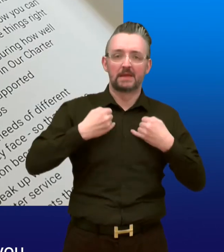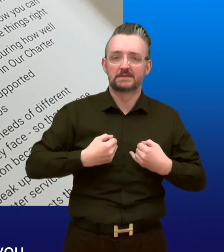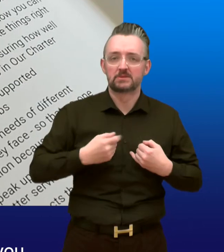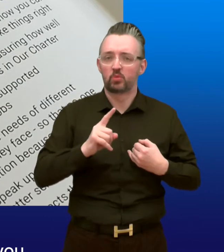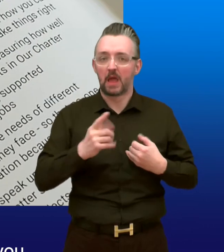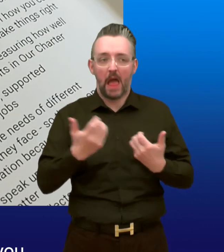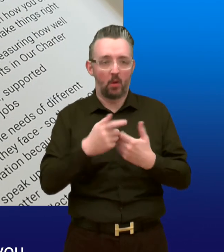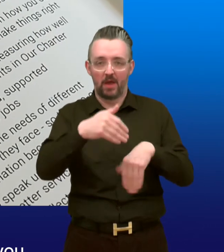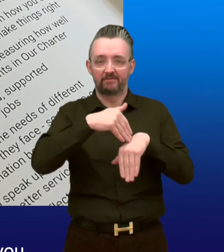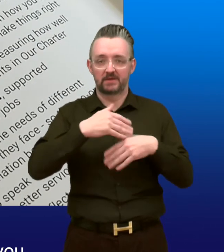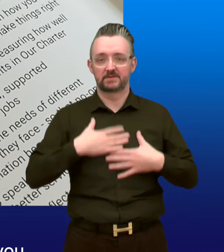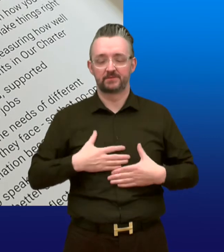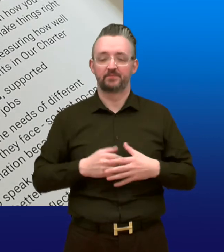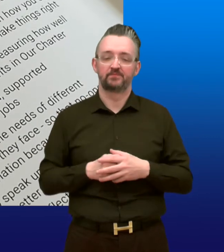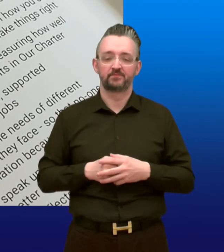on you.